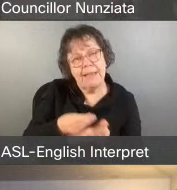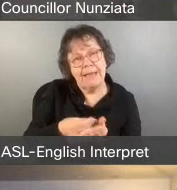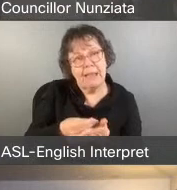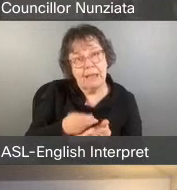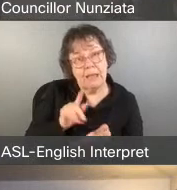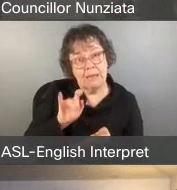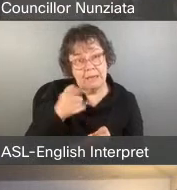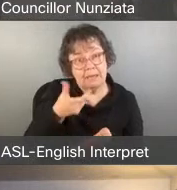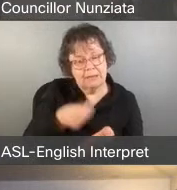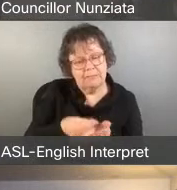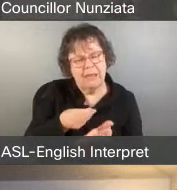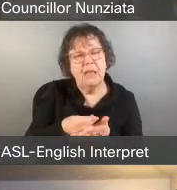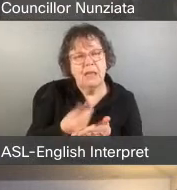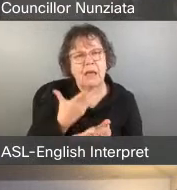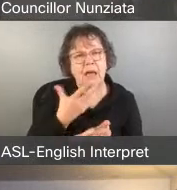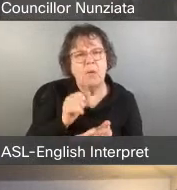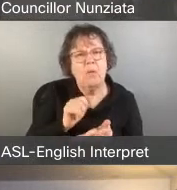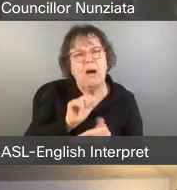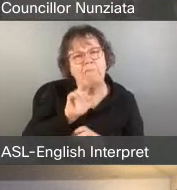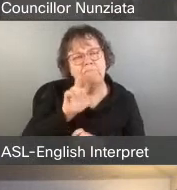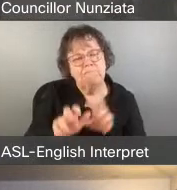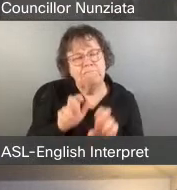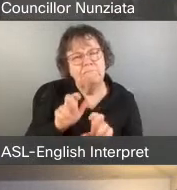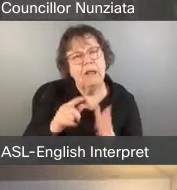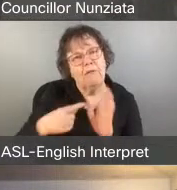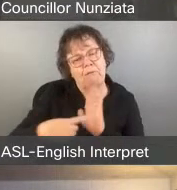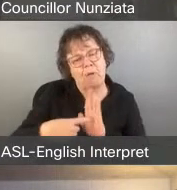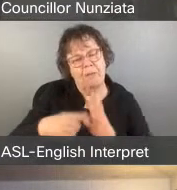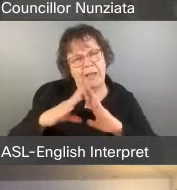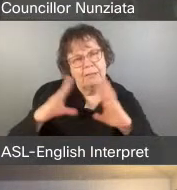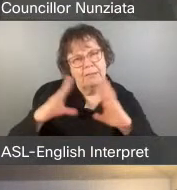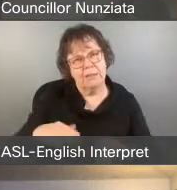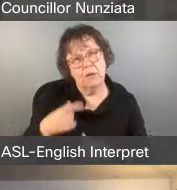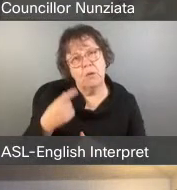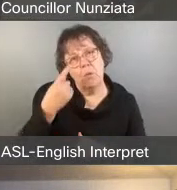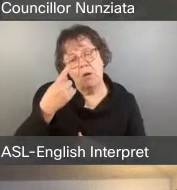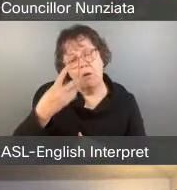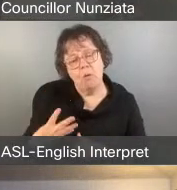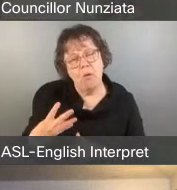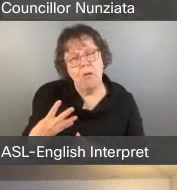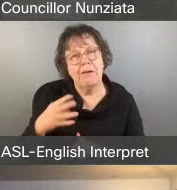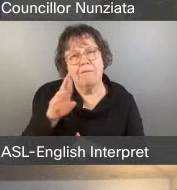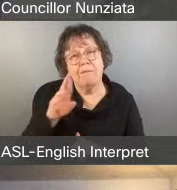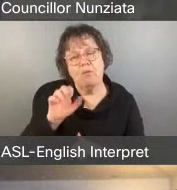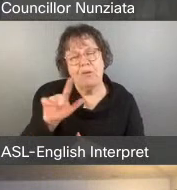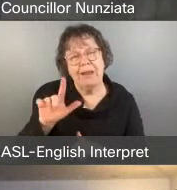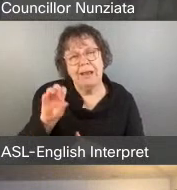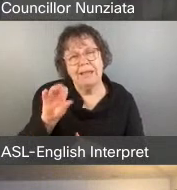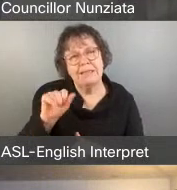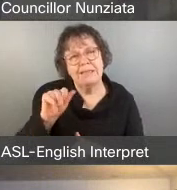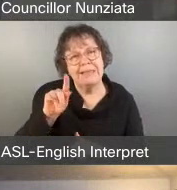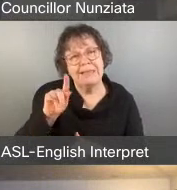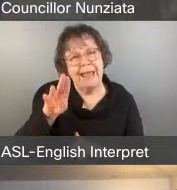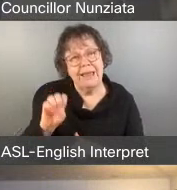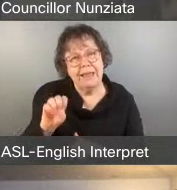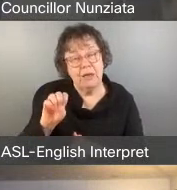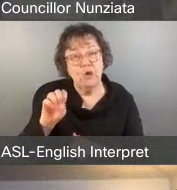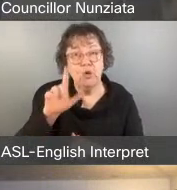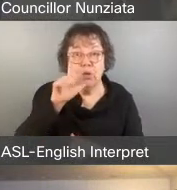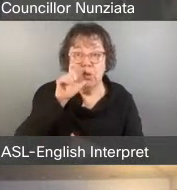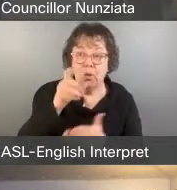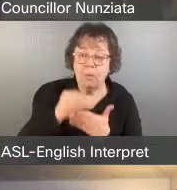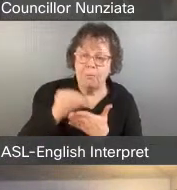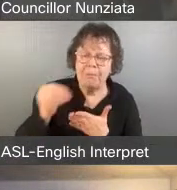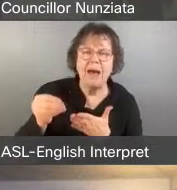towards affordable housing. With over a quarter of Toronto real estate bought by investors with multiple properties, the